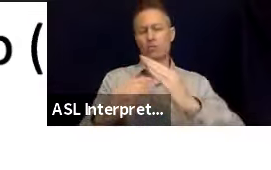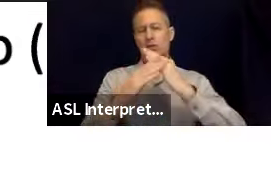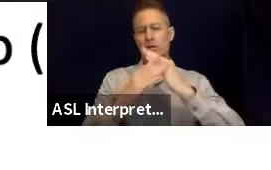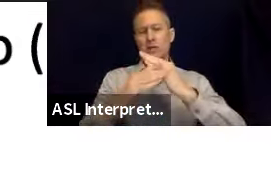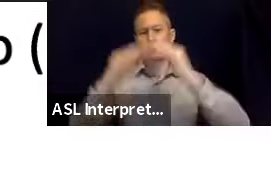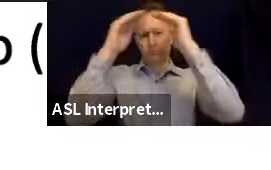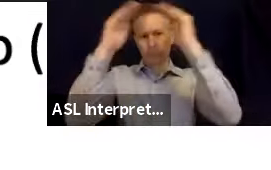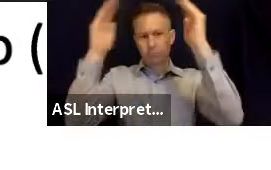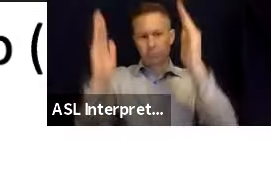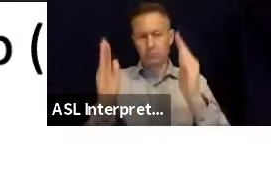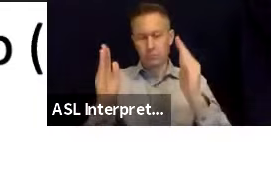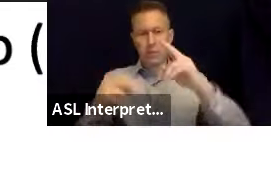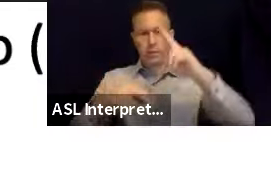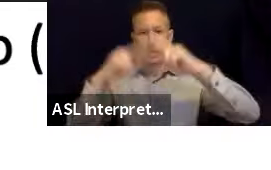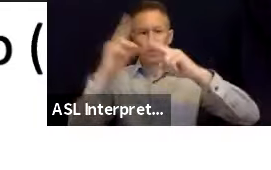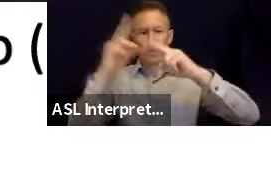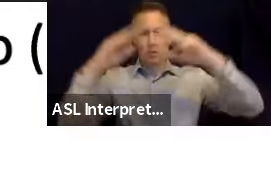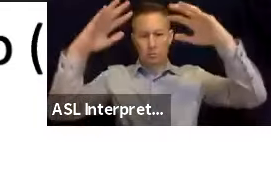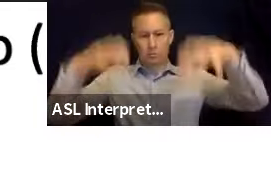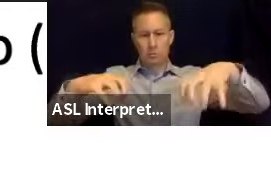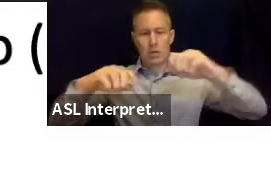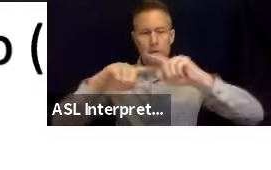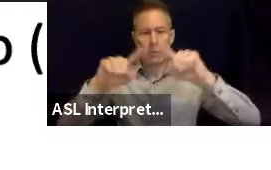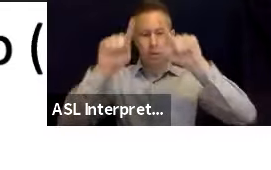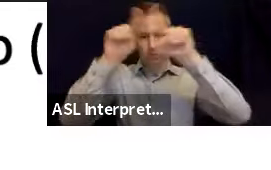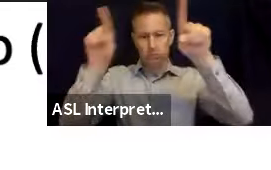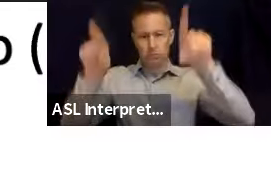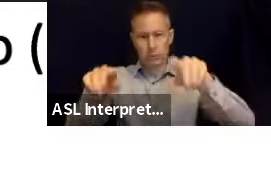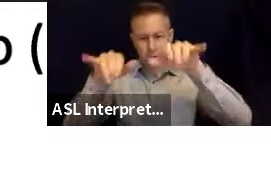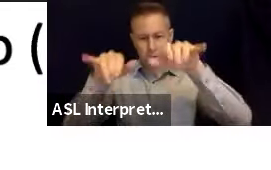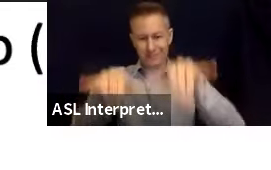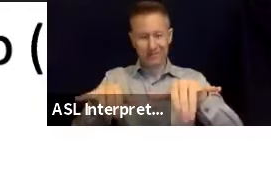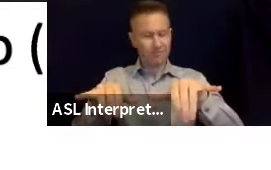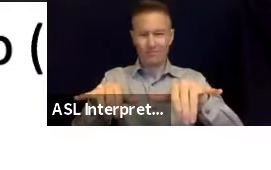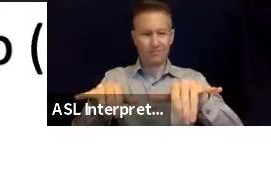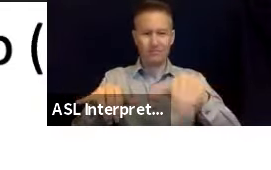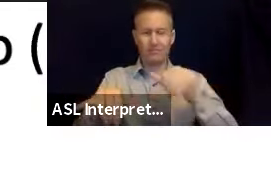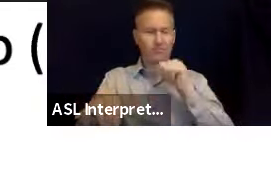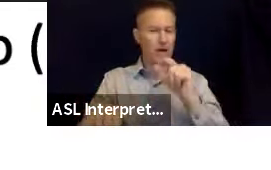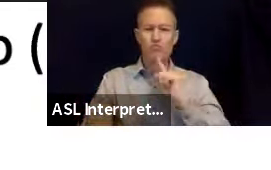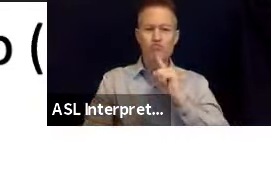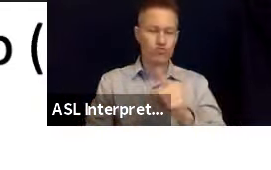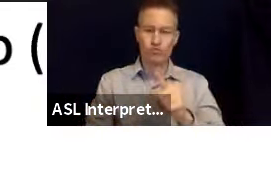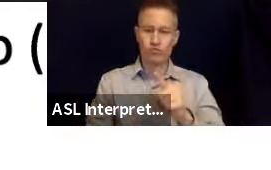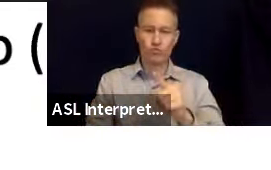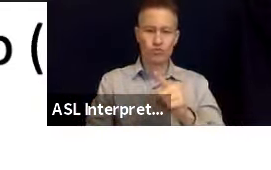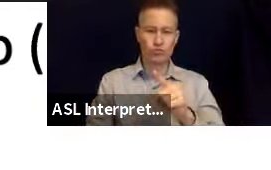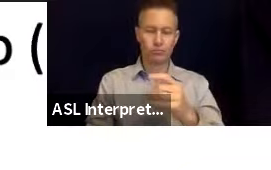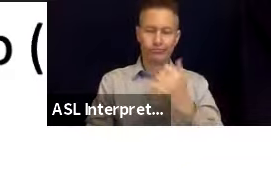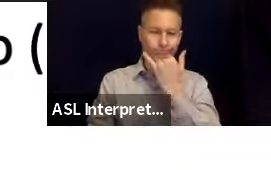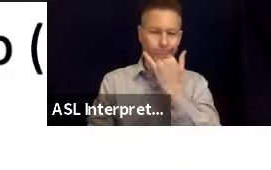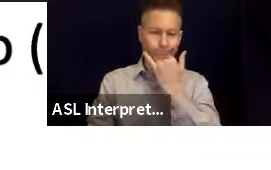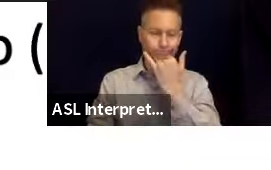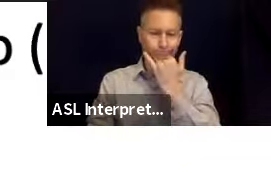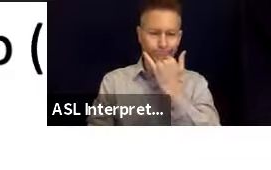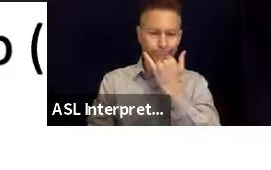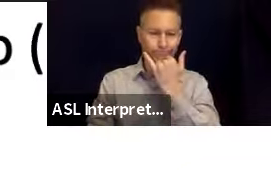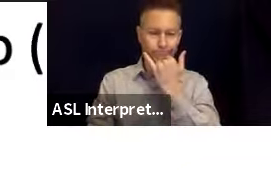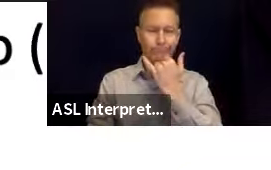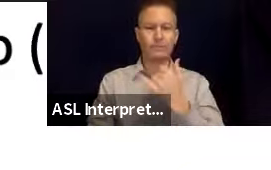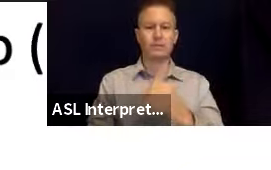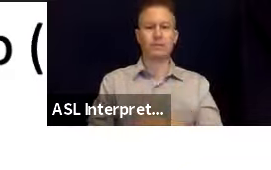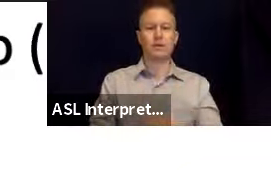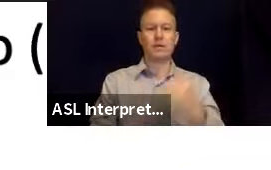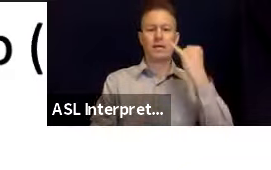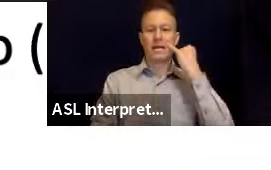the building would fall down around the door. That would be with still standing. You know, it's about four inches wide and the whole building, if